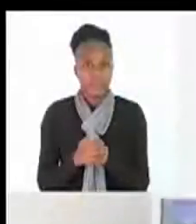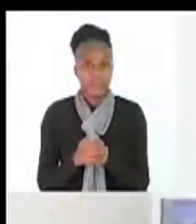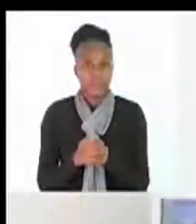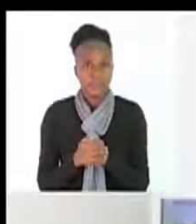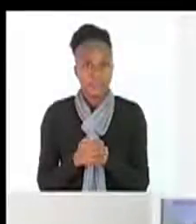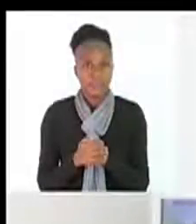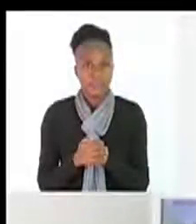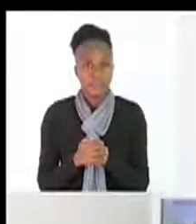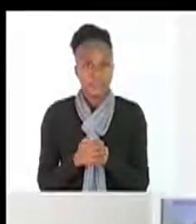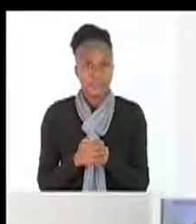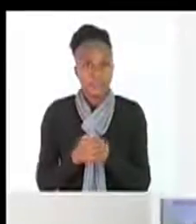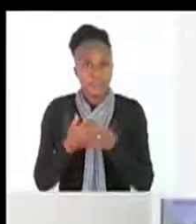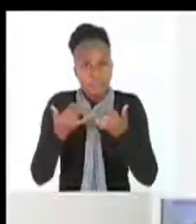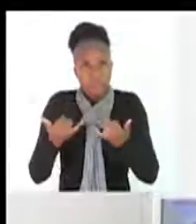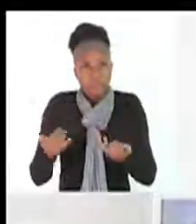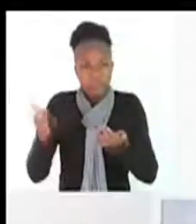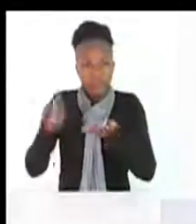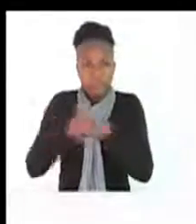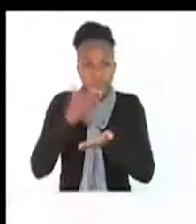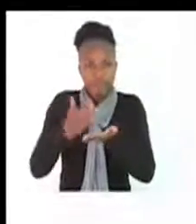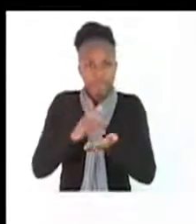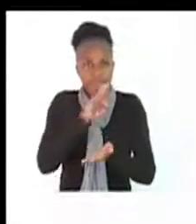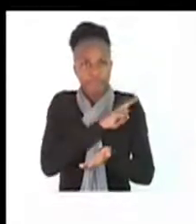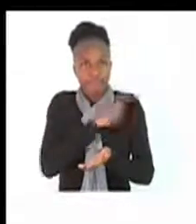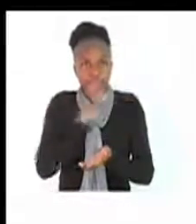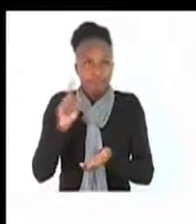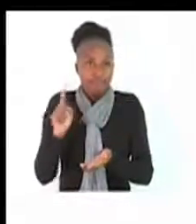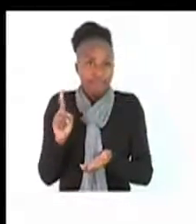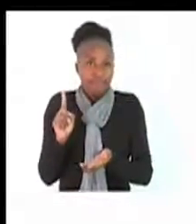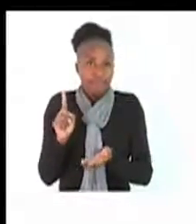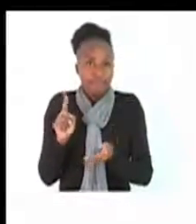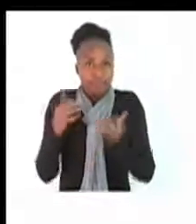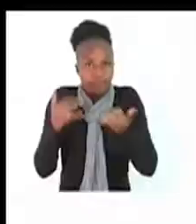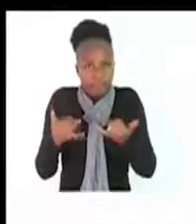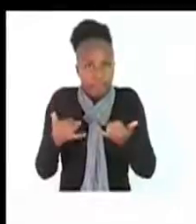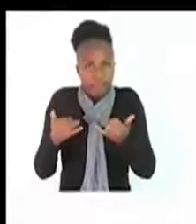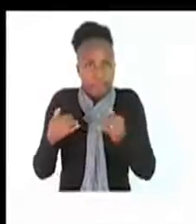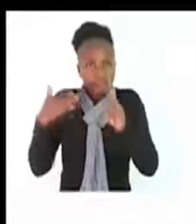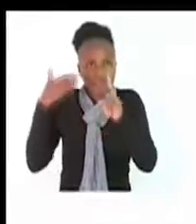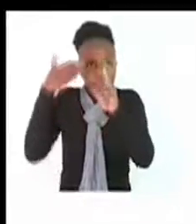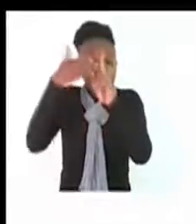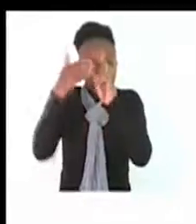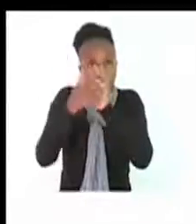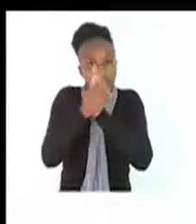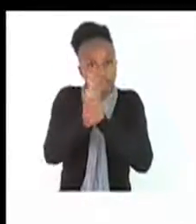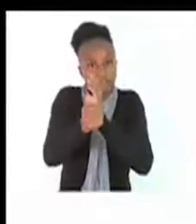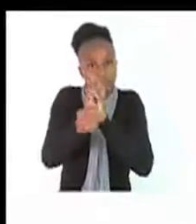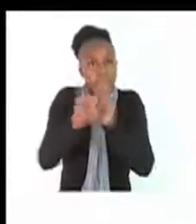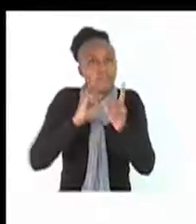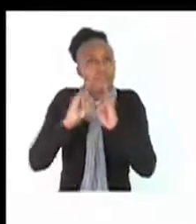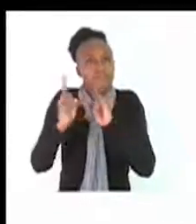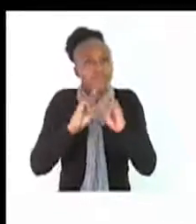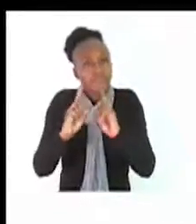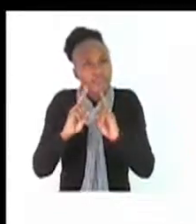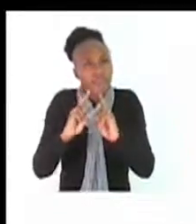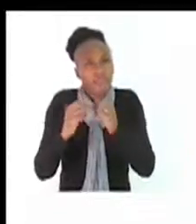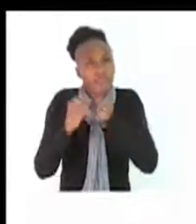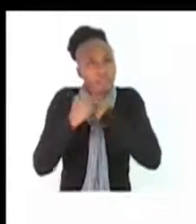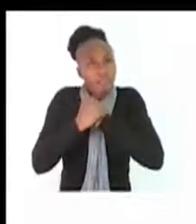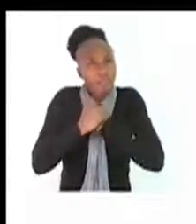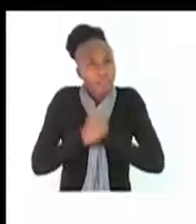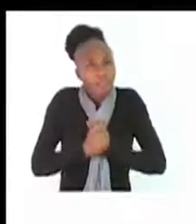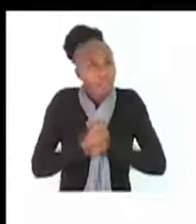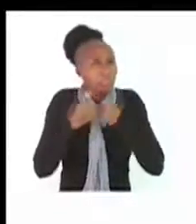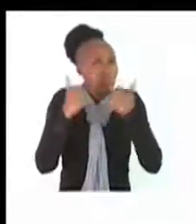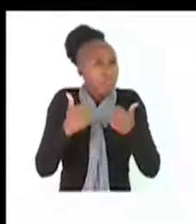Let's turn to page 21. Let's look at the competencies. Discuss what it means to be a responsible parent